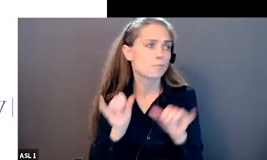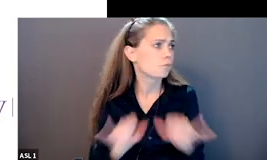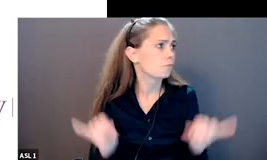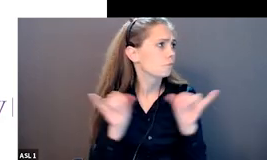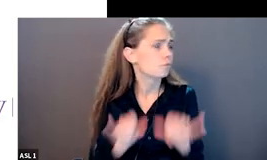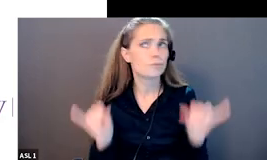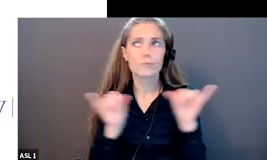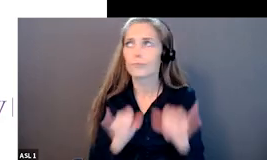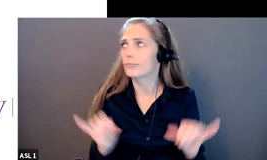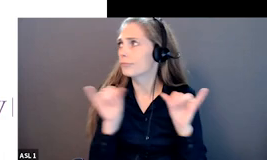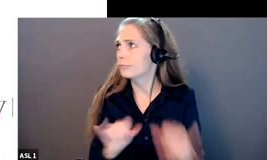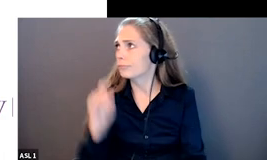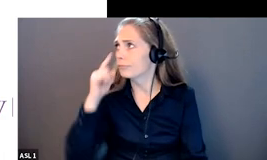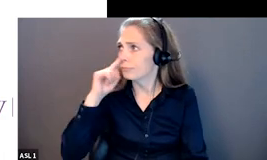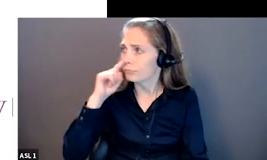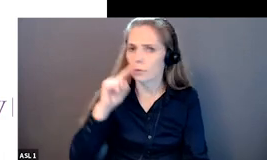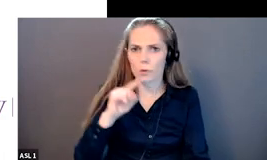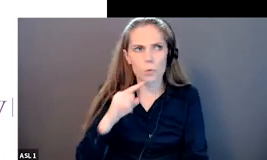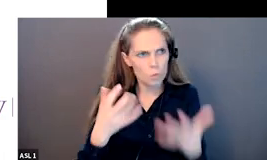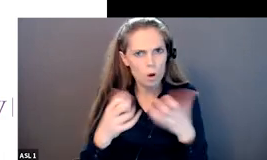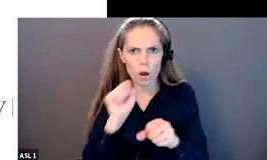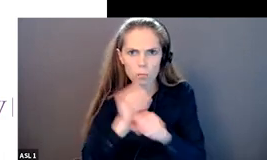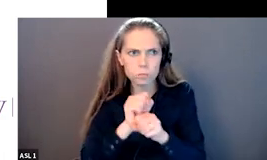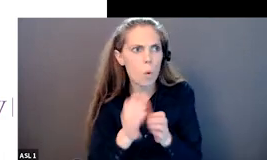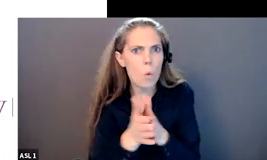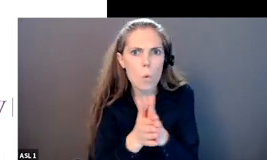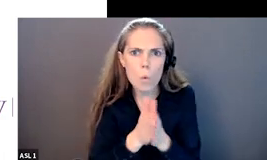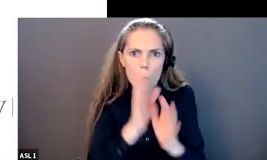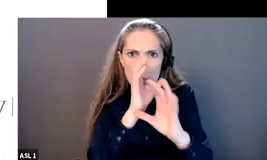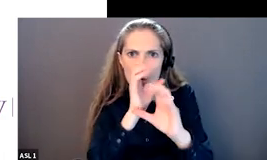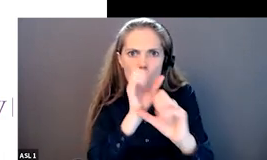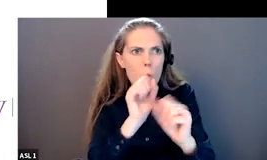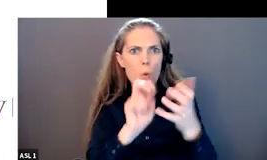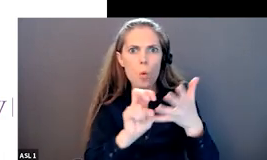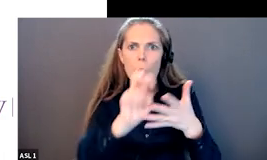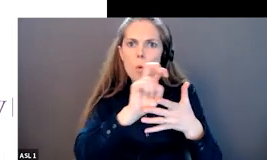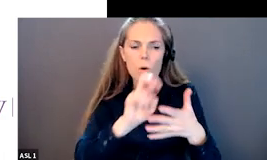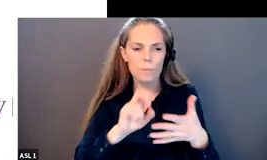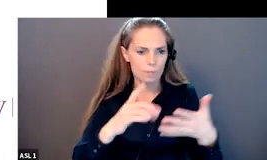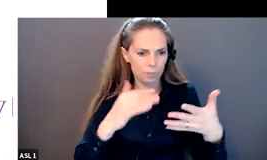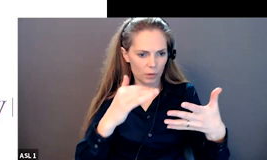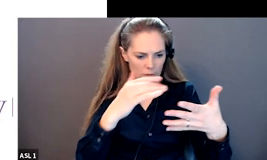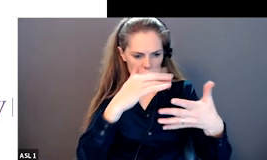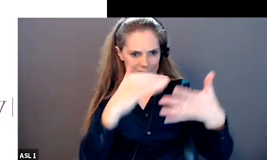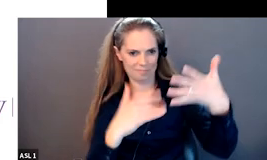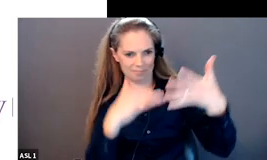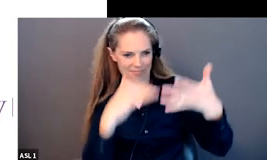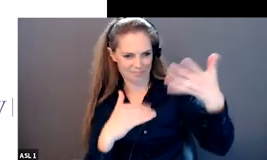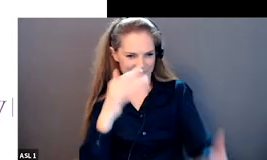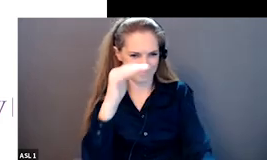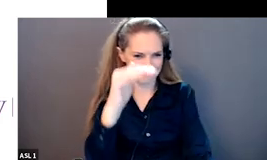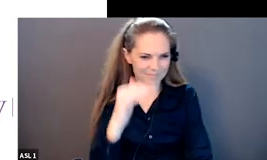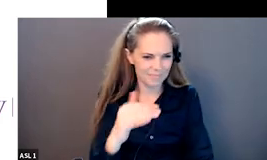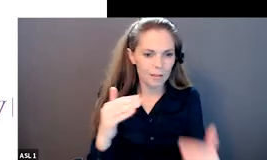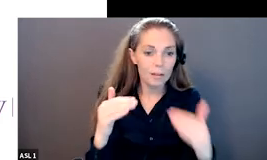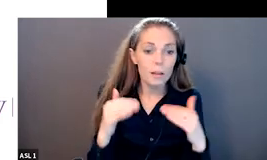and second and then i don't know what what number i am now having people believe in their skills in other